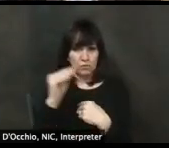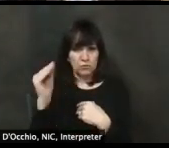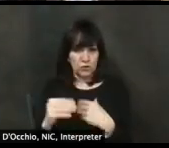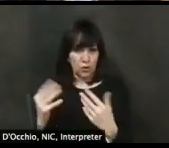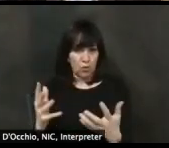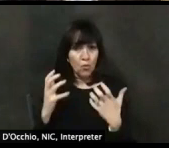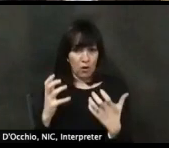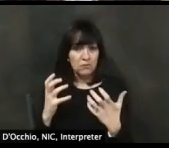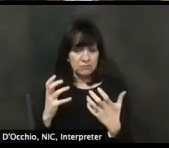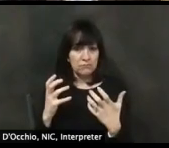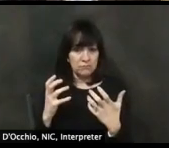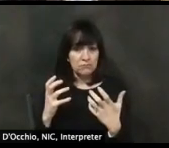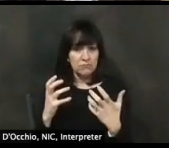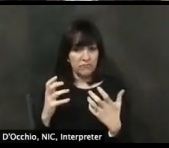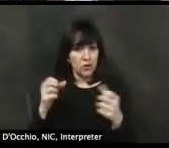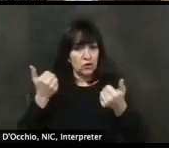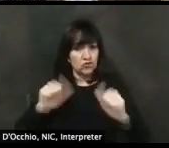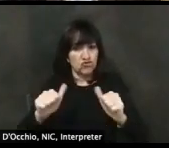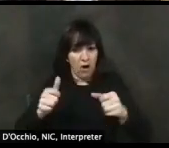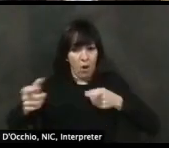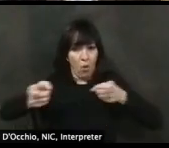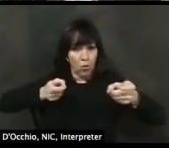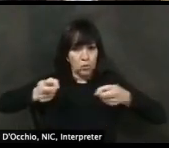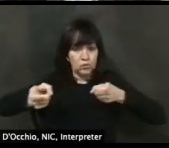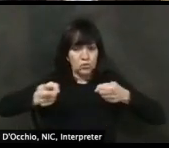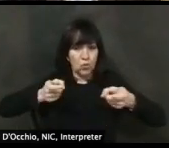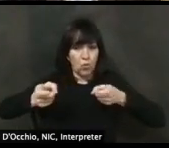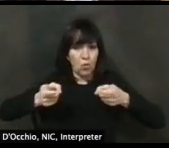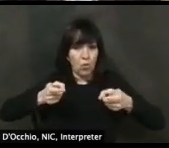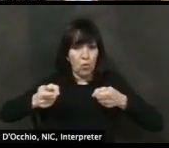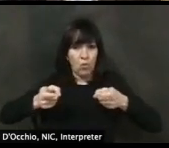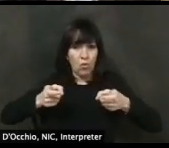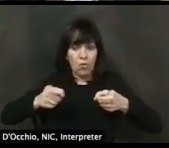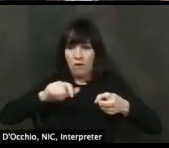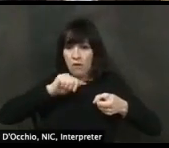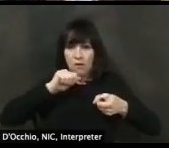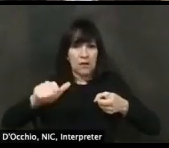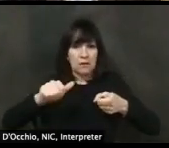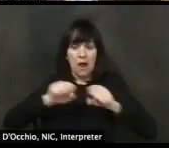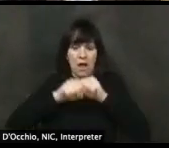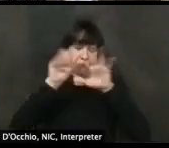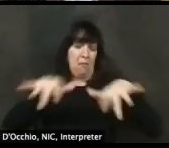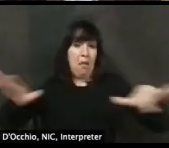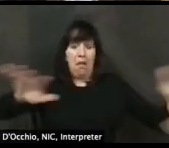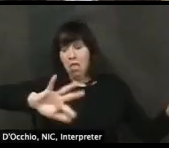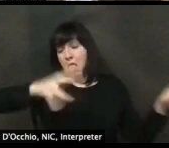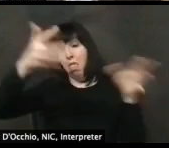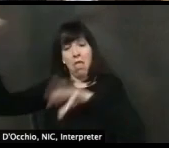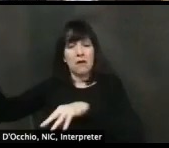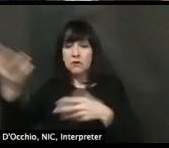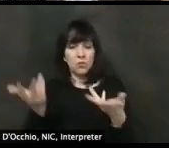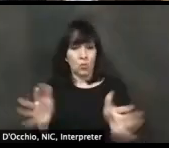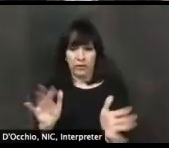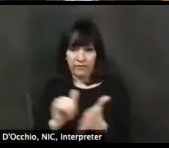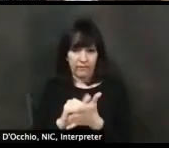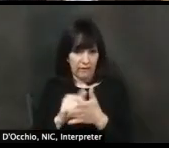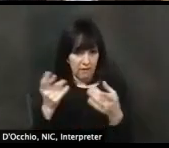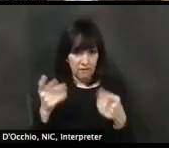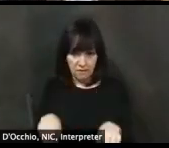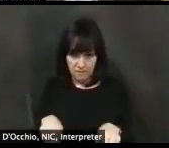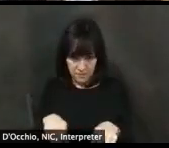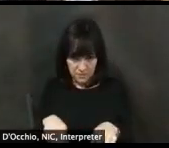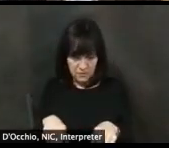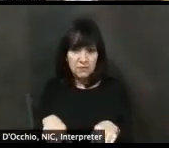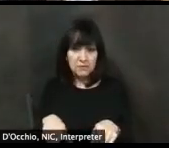vaccine, those are really, you know, along with social distancing and face coverings, these are the best